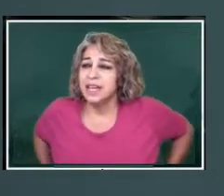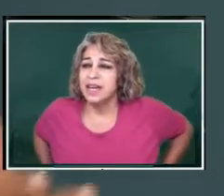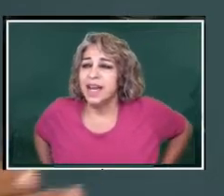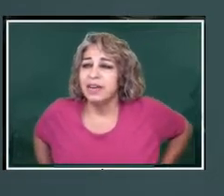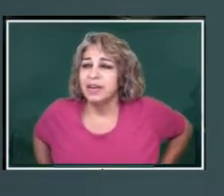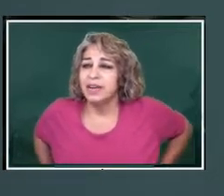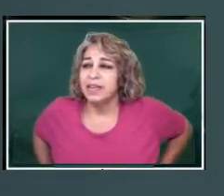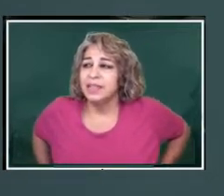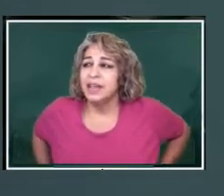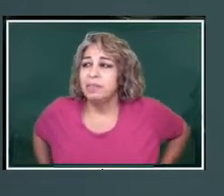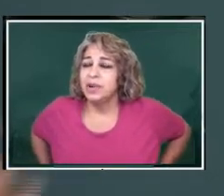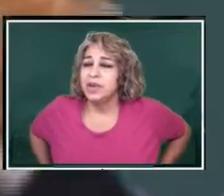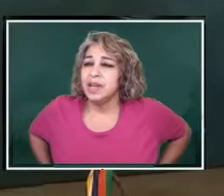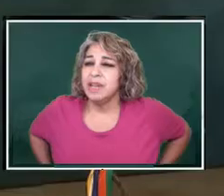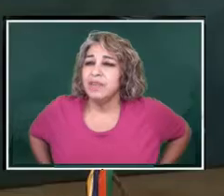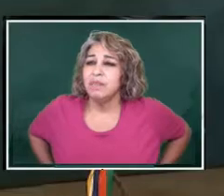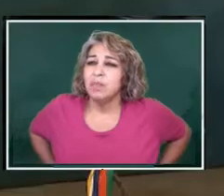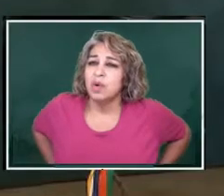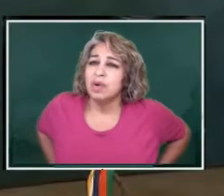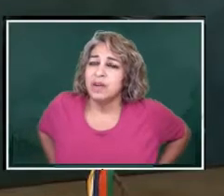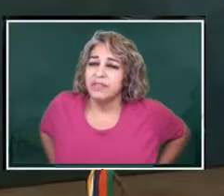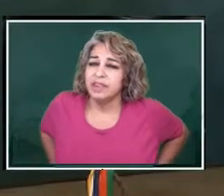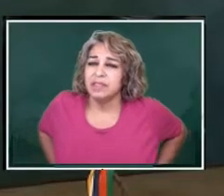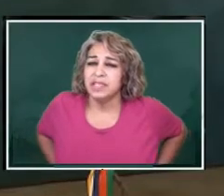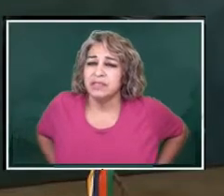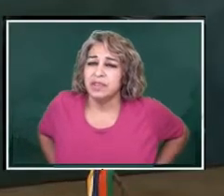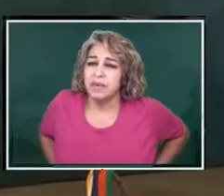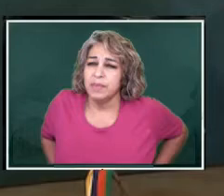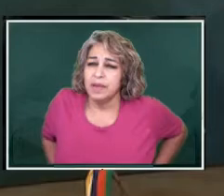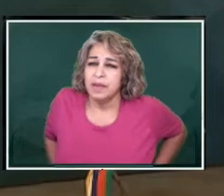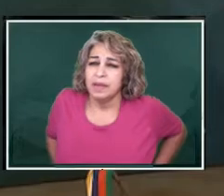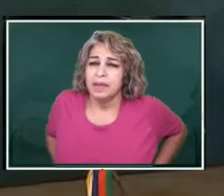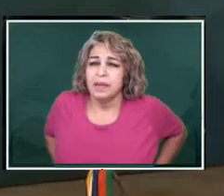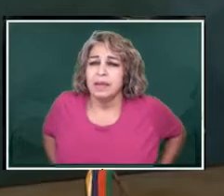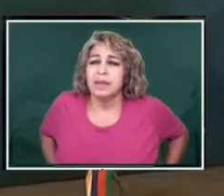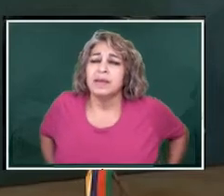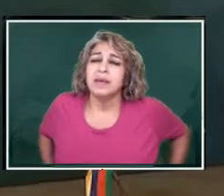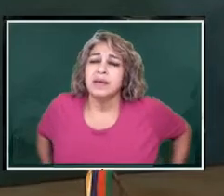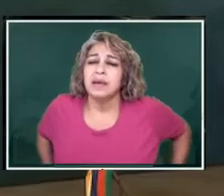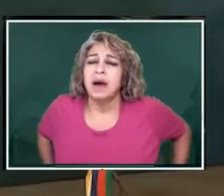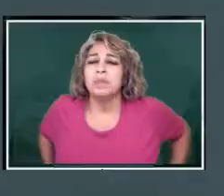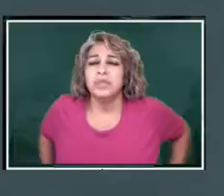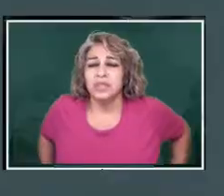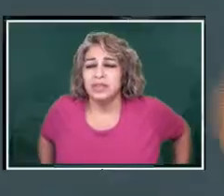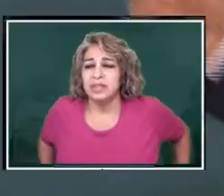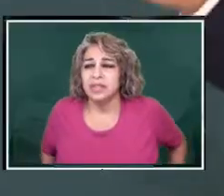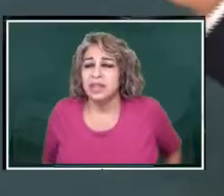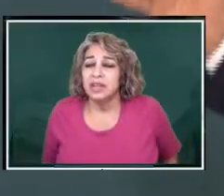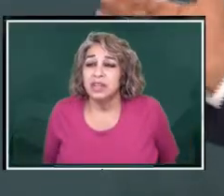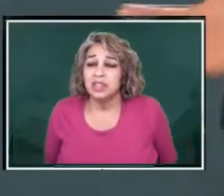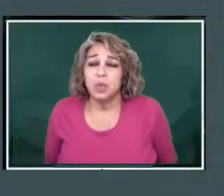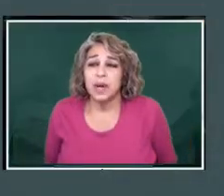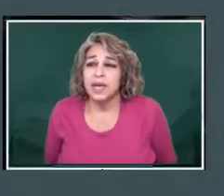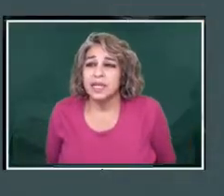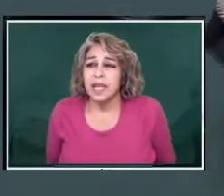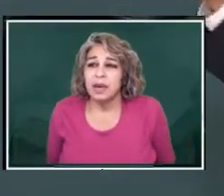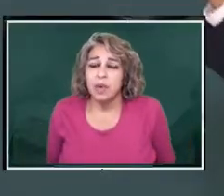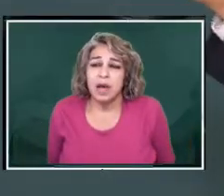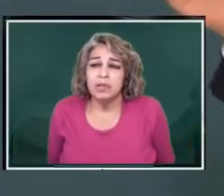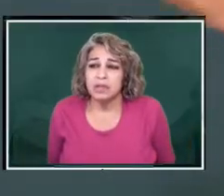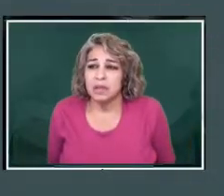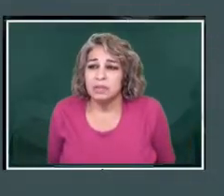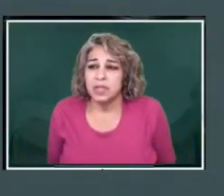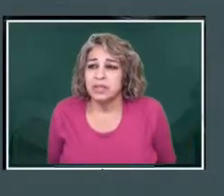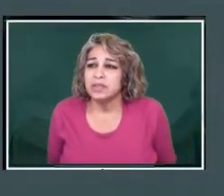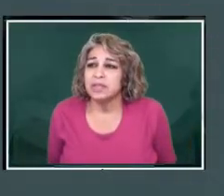telling us that now they put even more difficulties for them, obstacles, so we're going to take